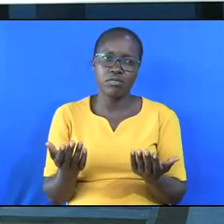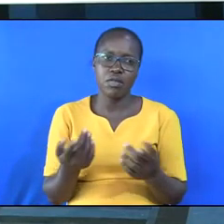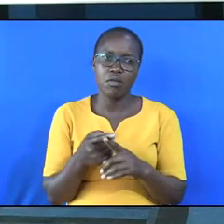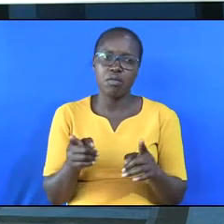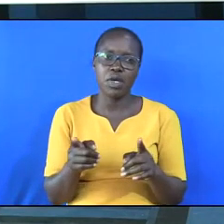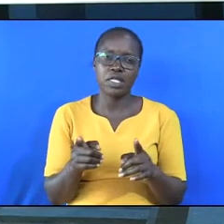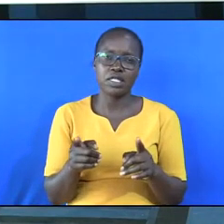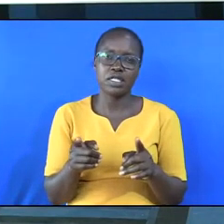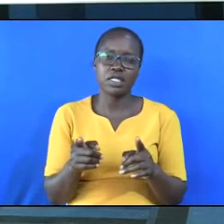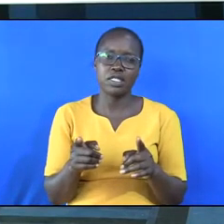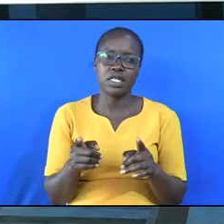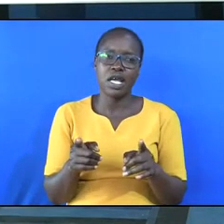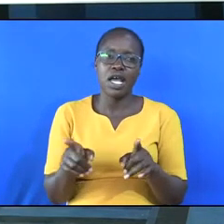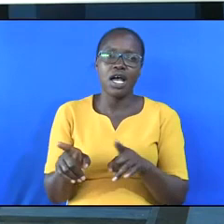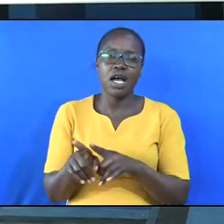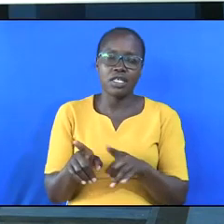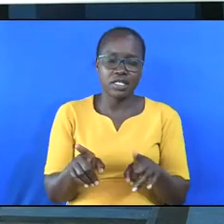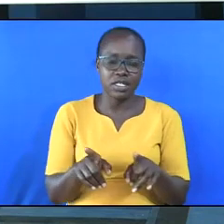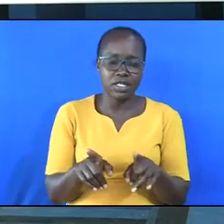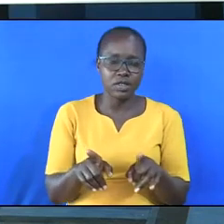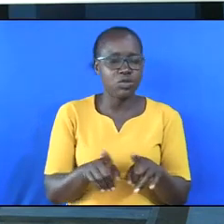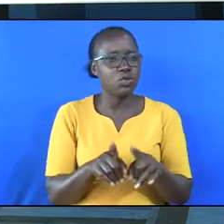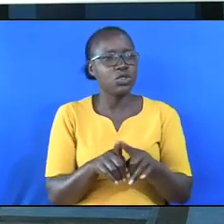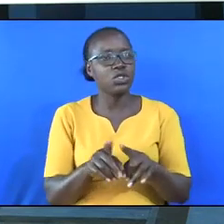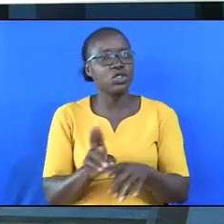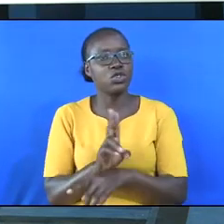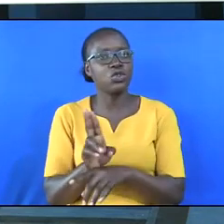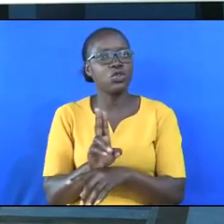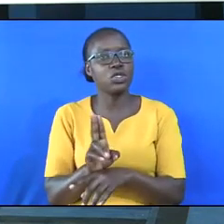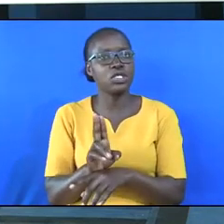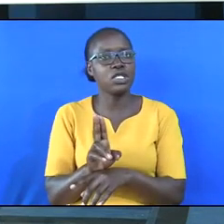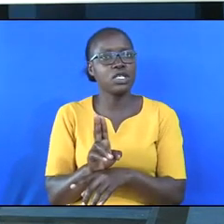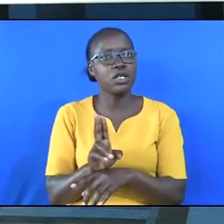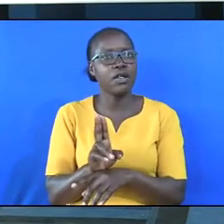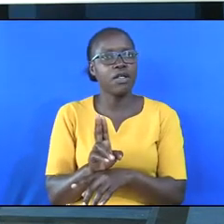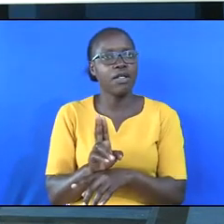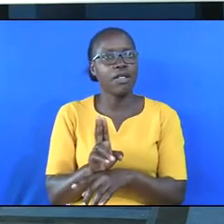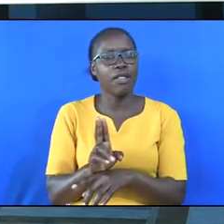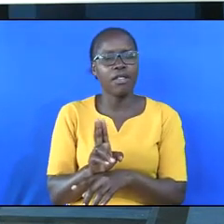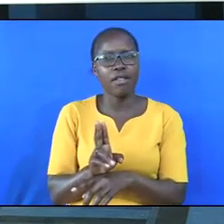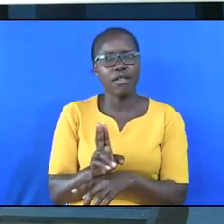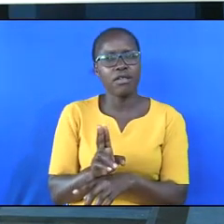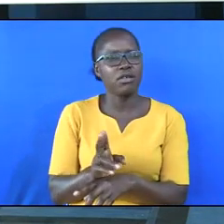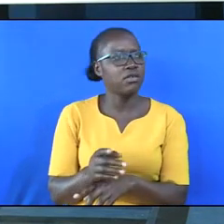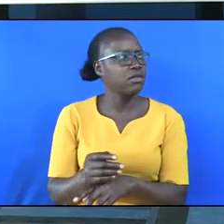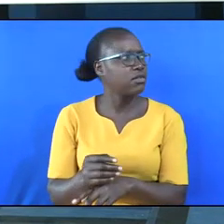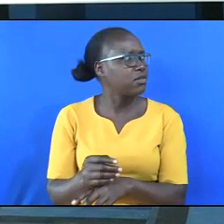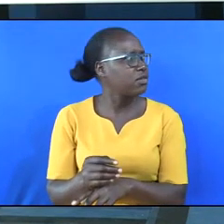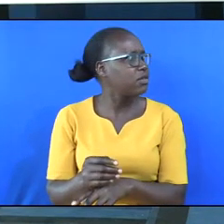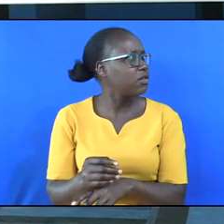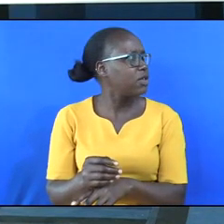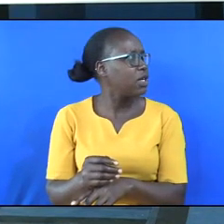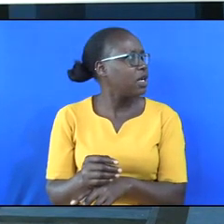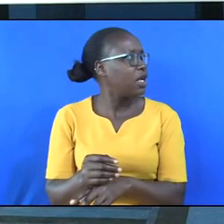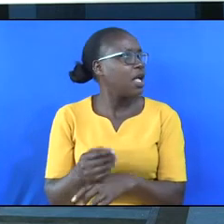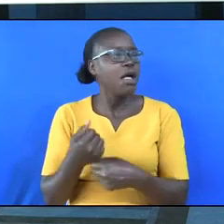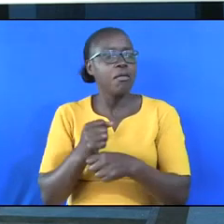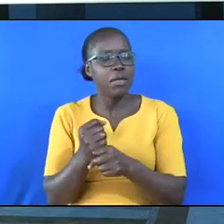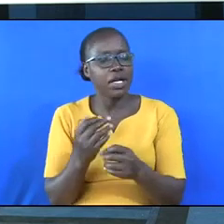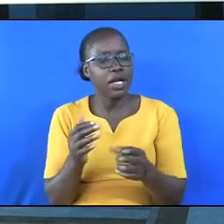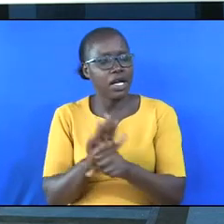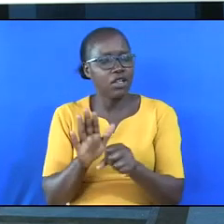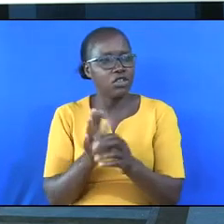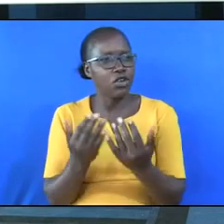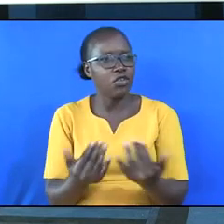But man has taken fruit juice, added yeast, and allowed it to ferment. Making a lot of stuff